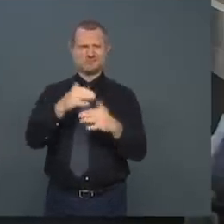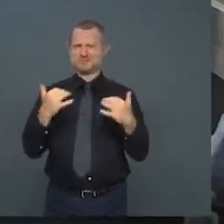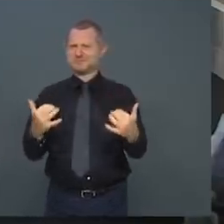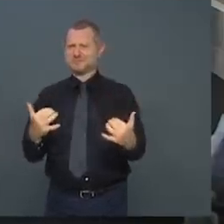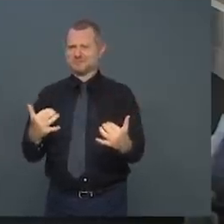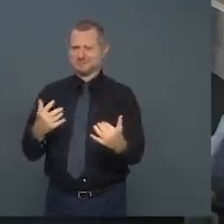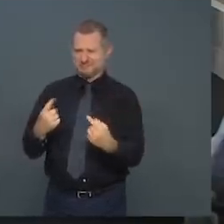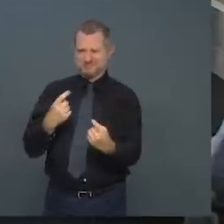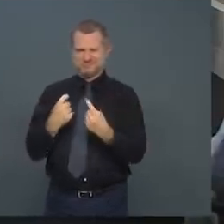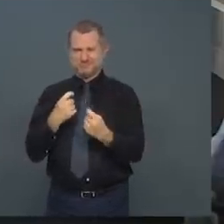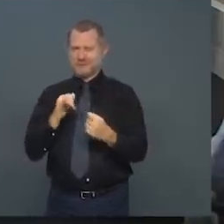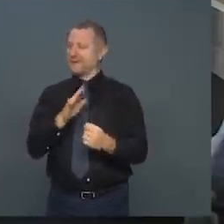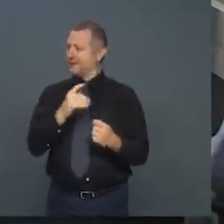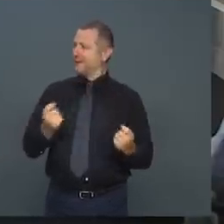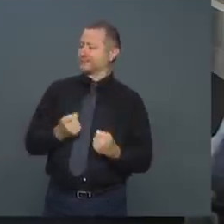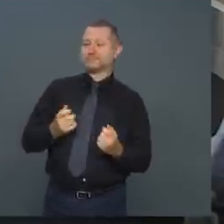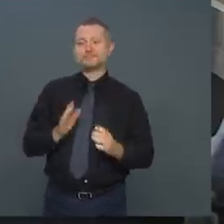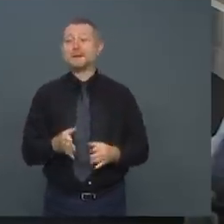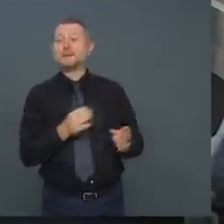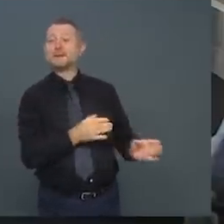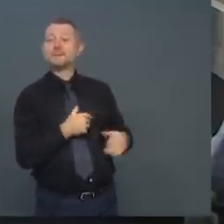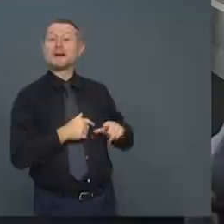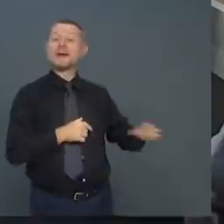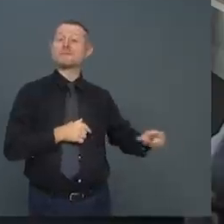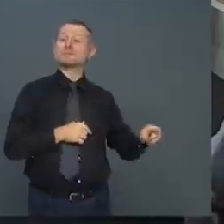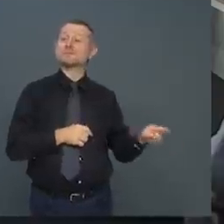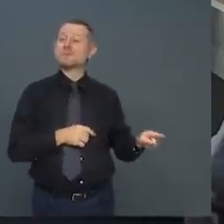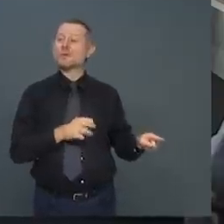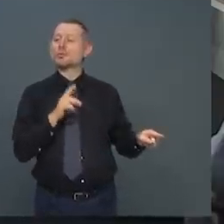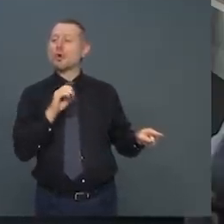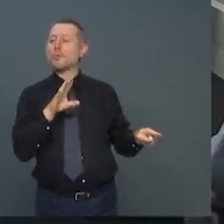Mejica, budget director of the State of New York, and Gareth Rhodes.